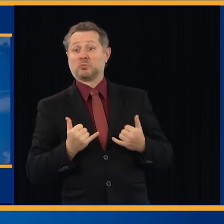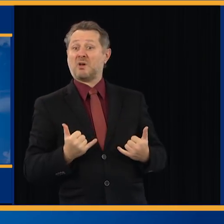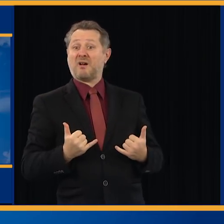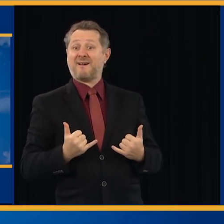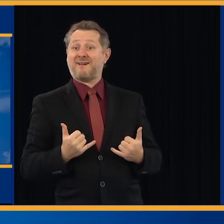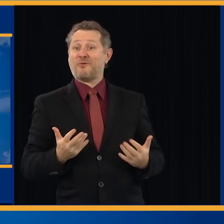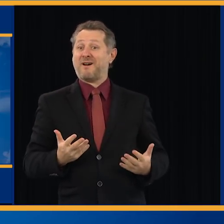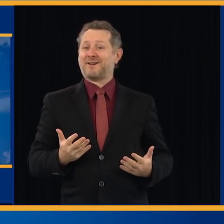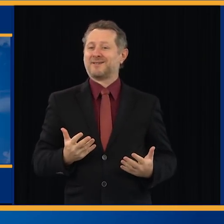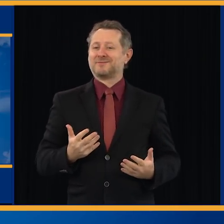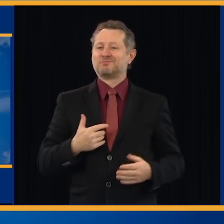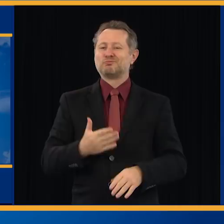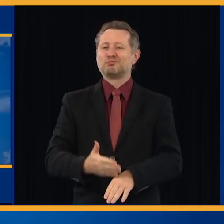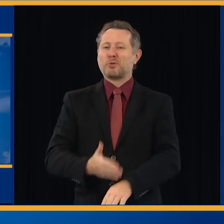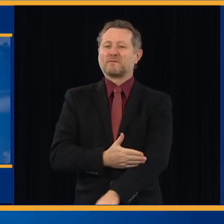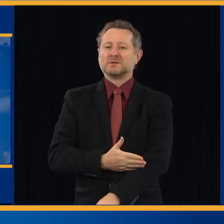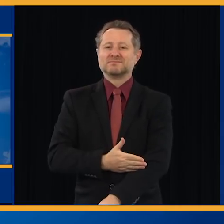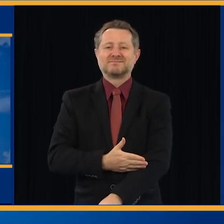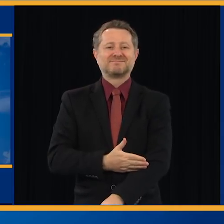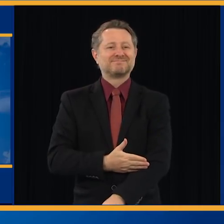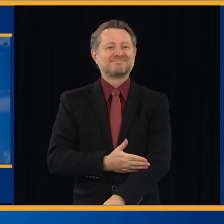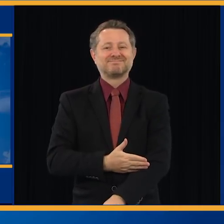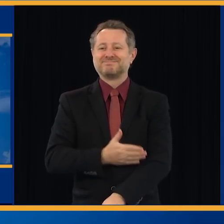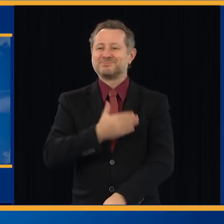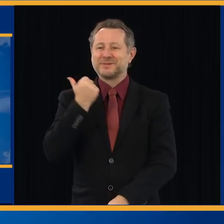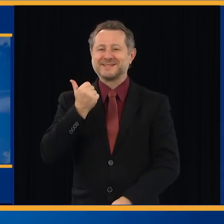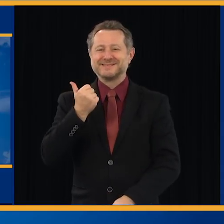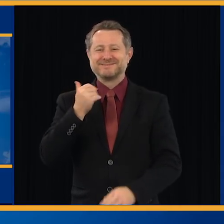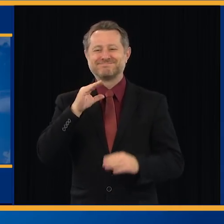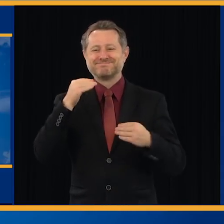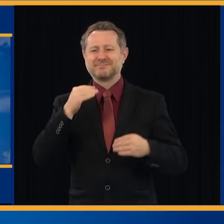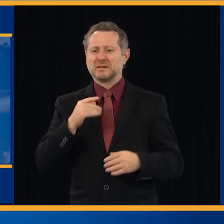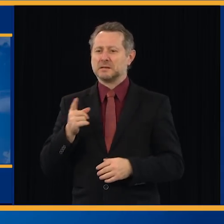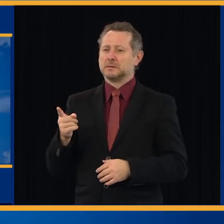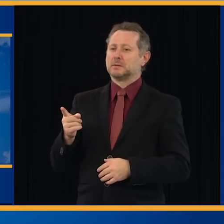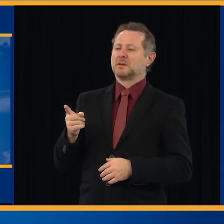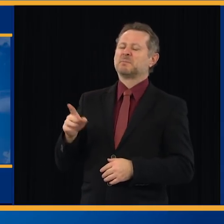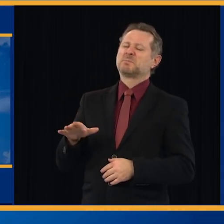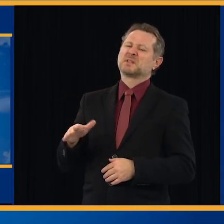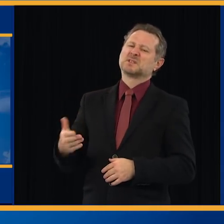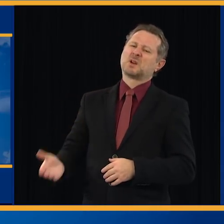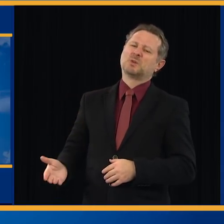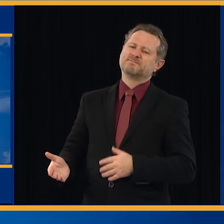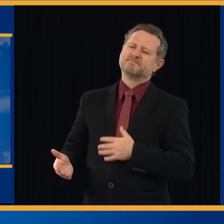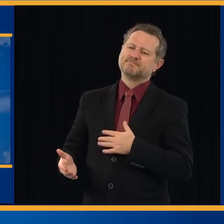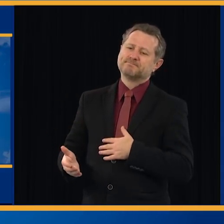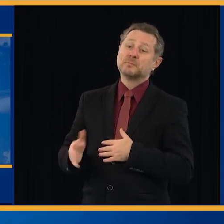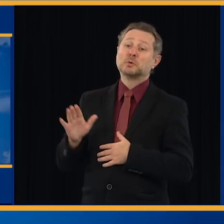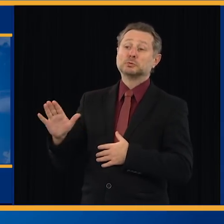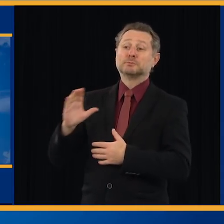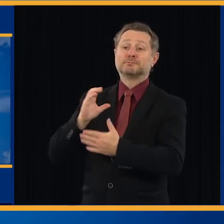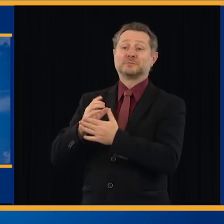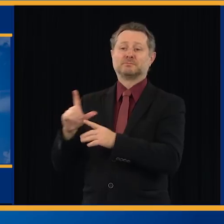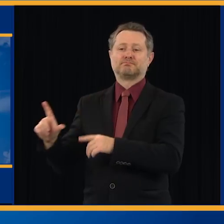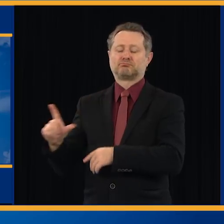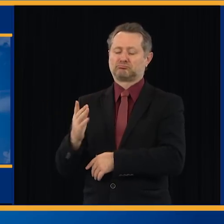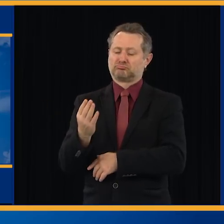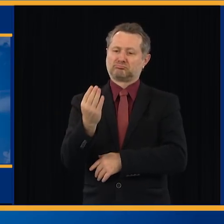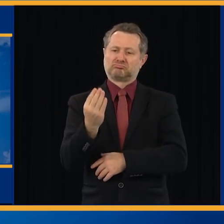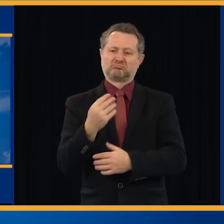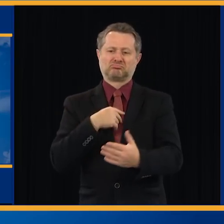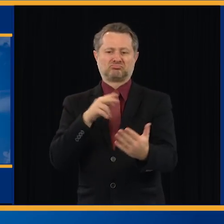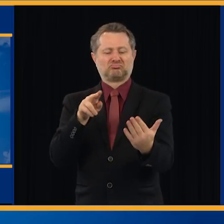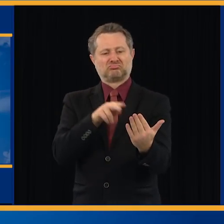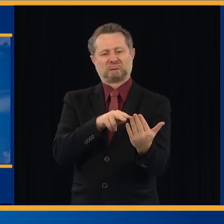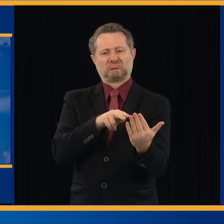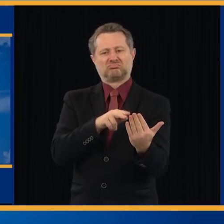He passed away, Father Hakala. I have his picture in my room, and I was thinking about him last night. Today is another day